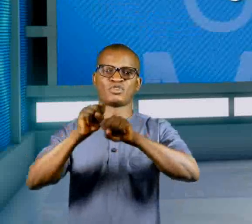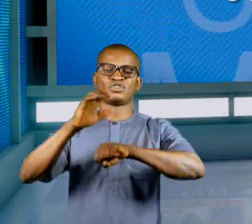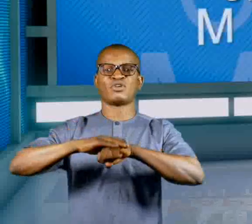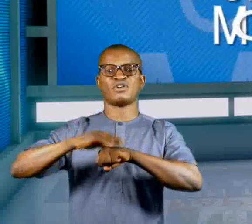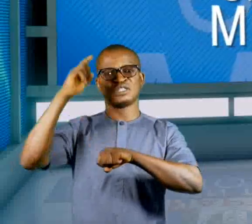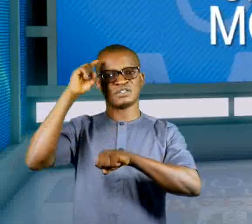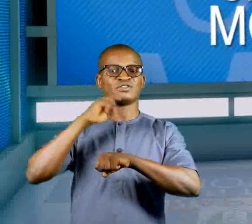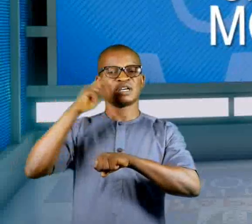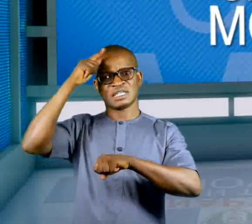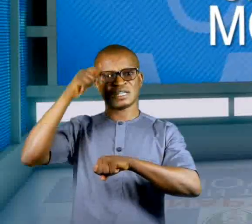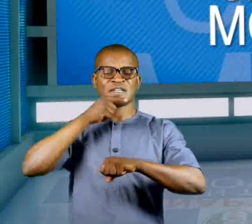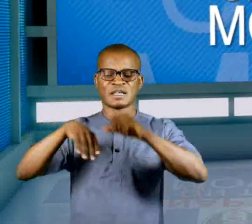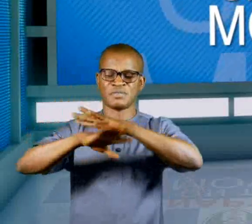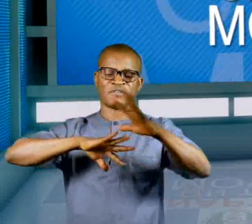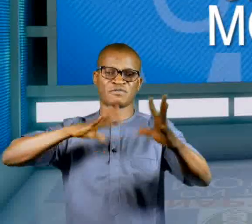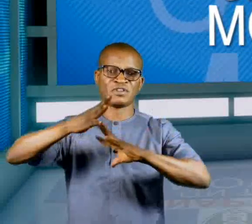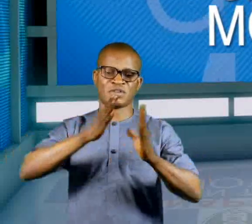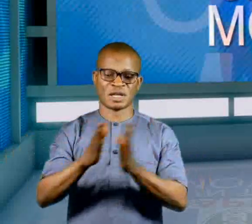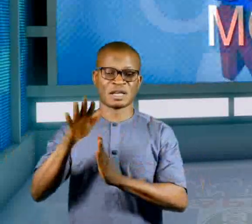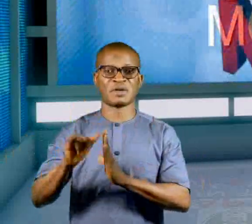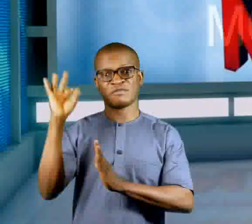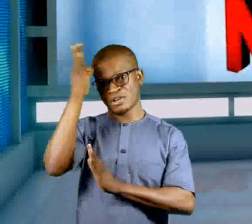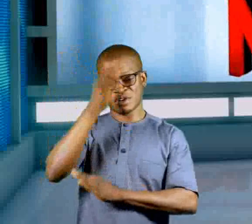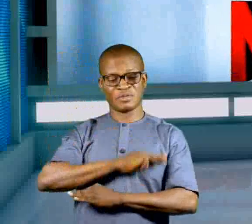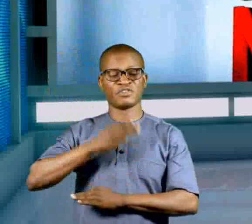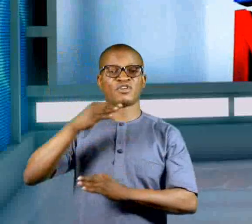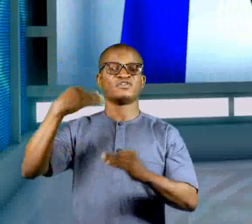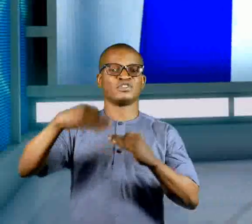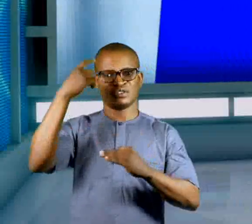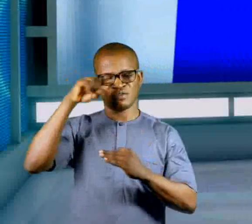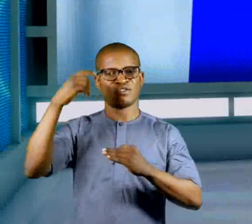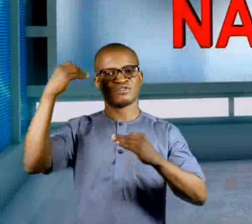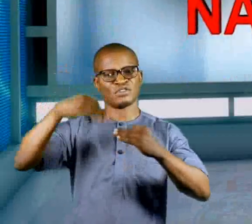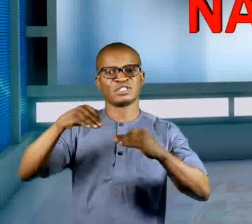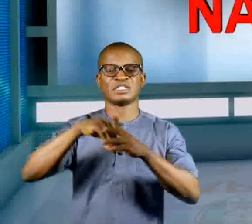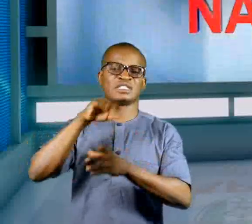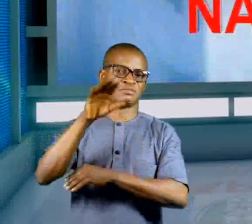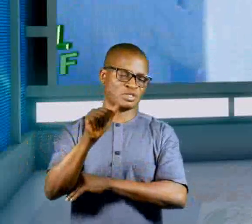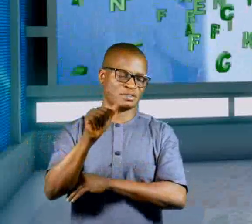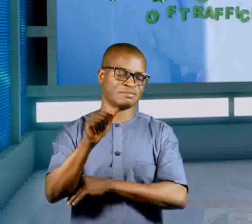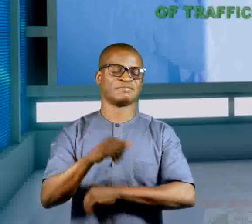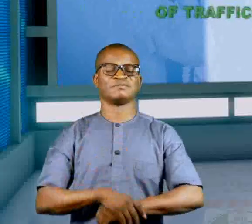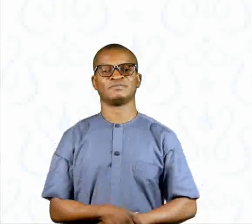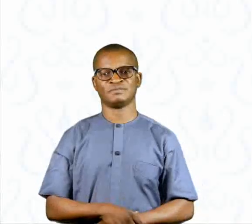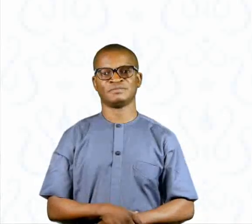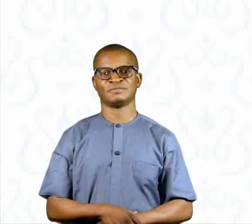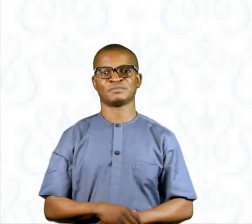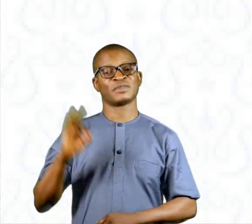and gender-based violence organized by the Federal Ministry of Justice for judges in Apuja. Don't go away.